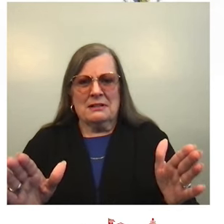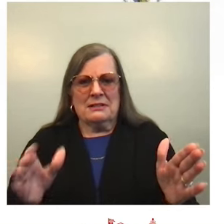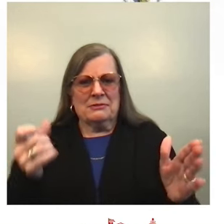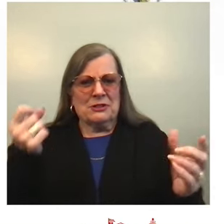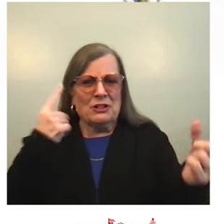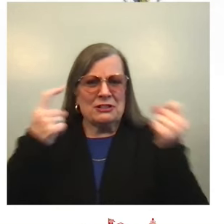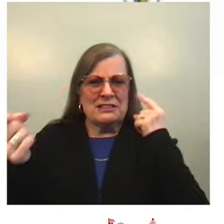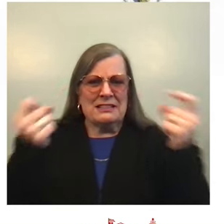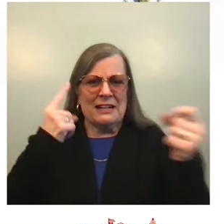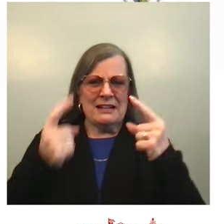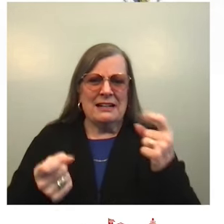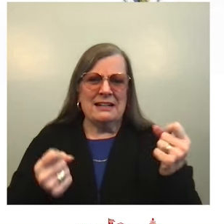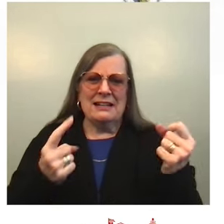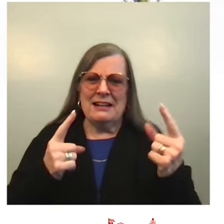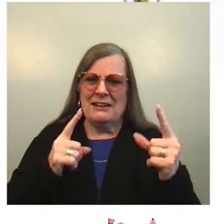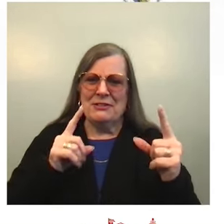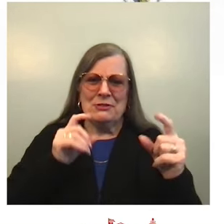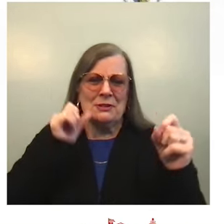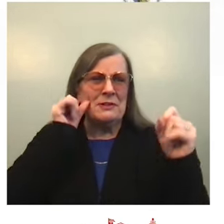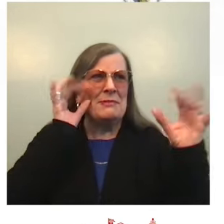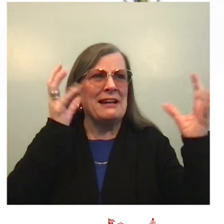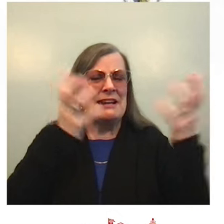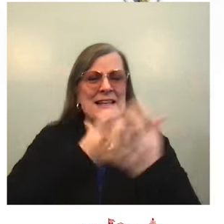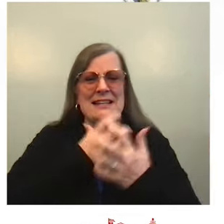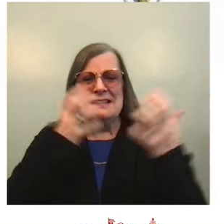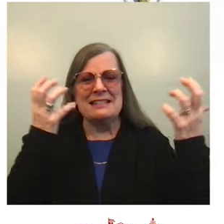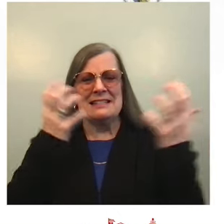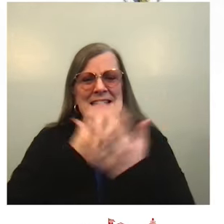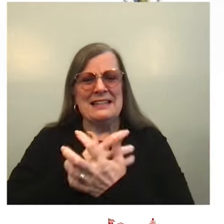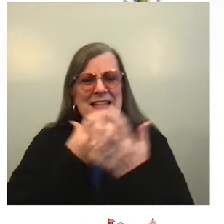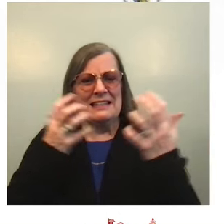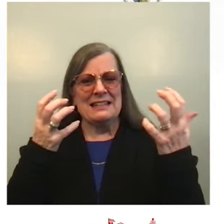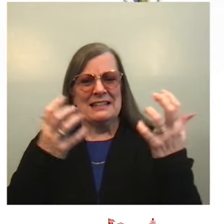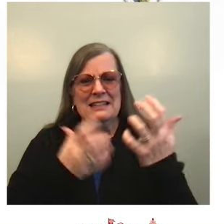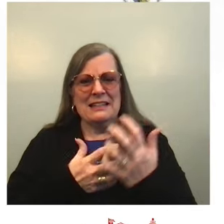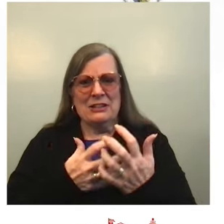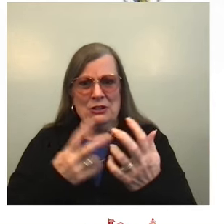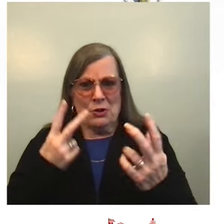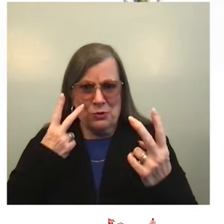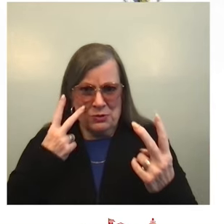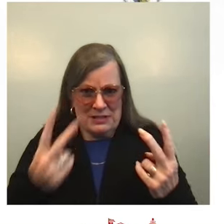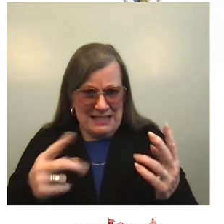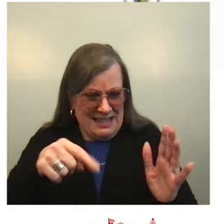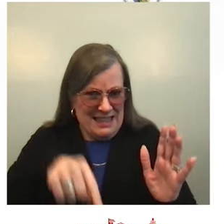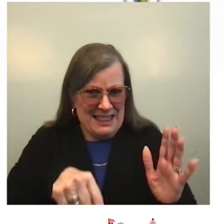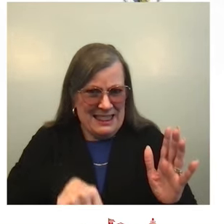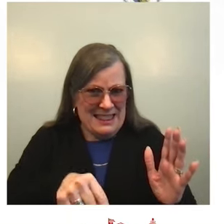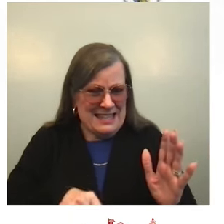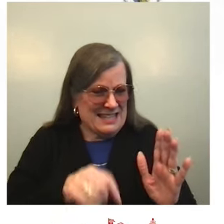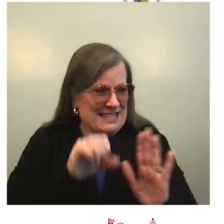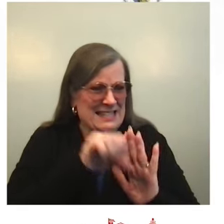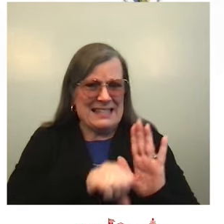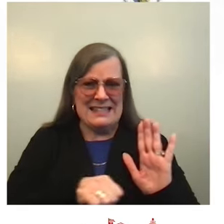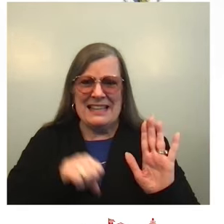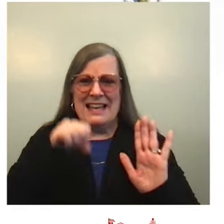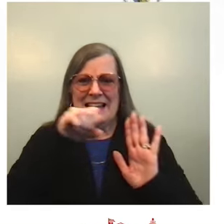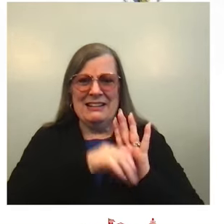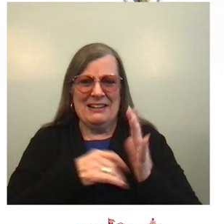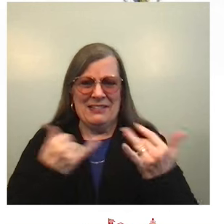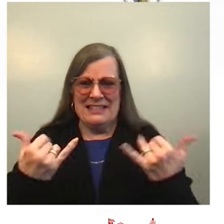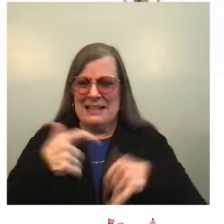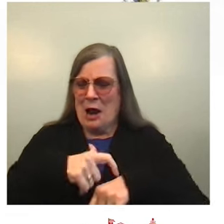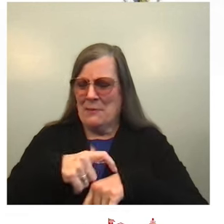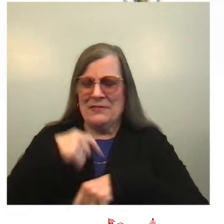to see, you know, this season, this time of year, through the wondrous, sparkling eyes